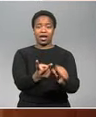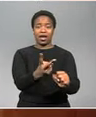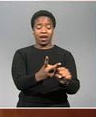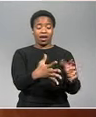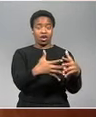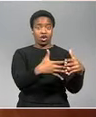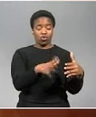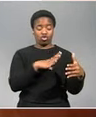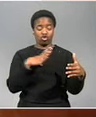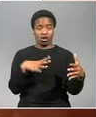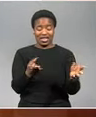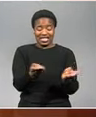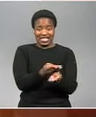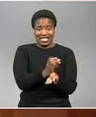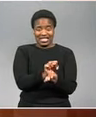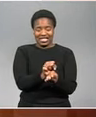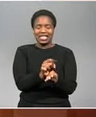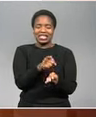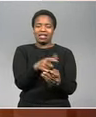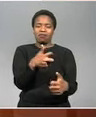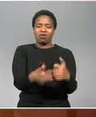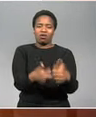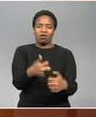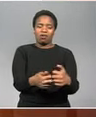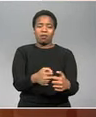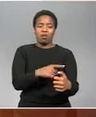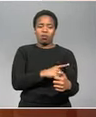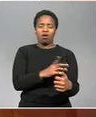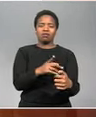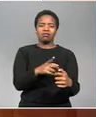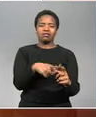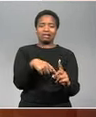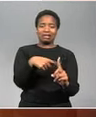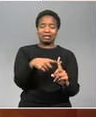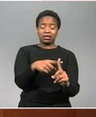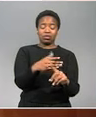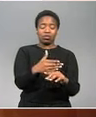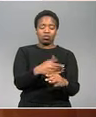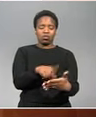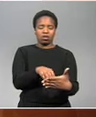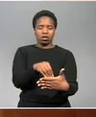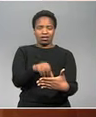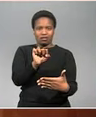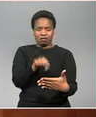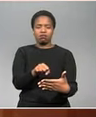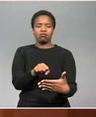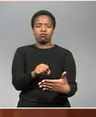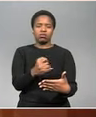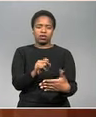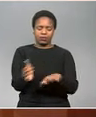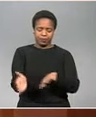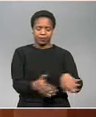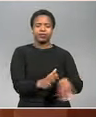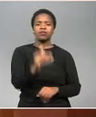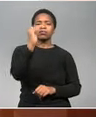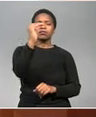.s china trade tension is to blame and it's counted the positive post-election sentiment that we've seen if we take